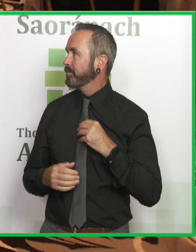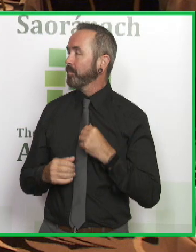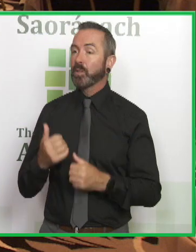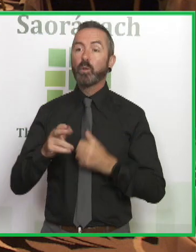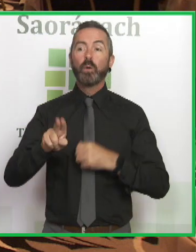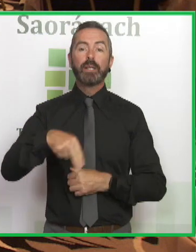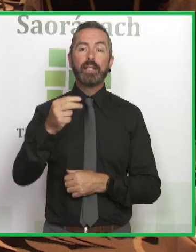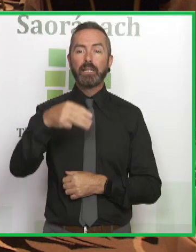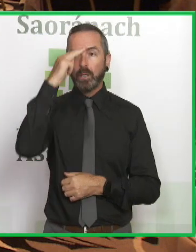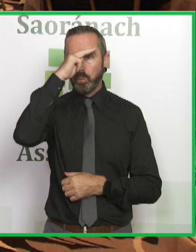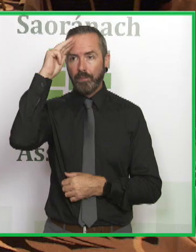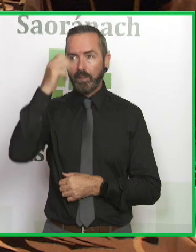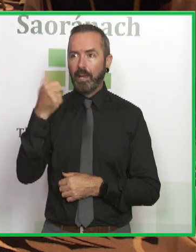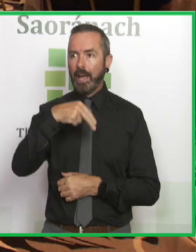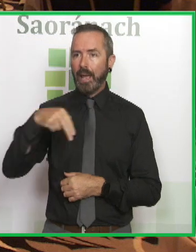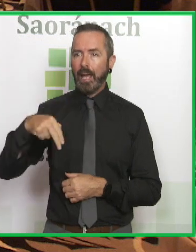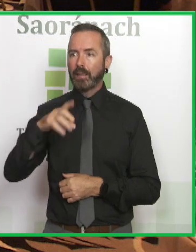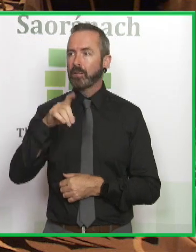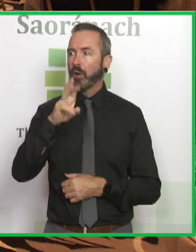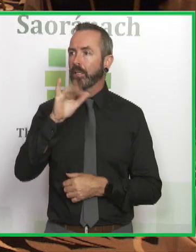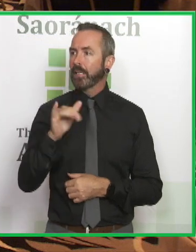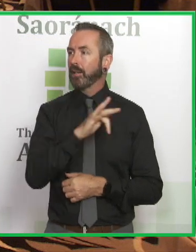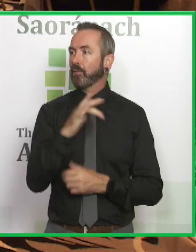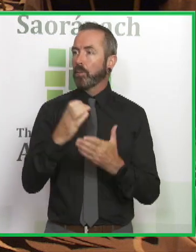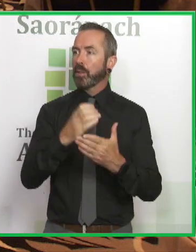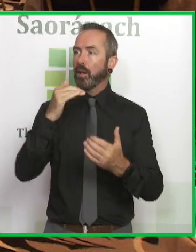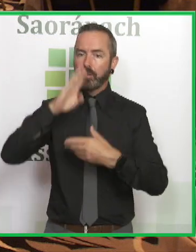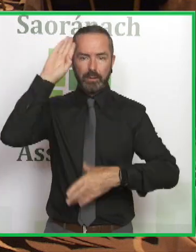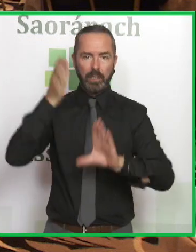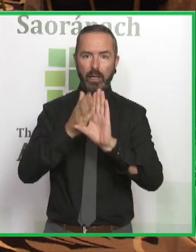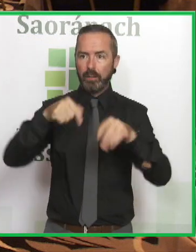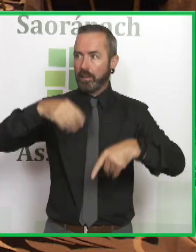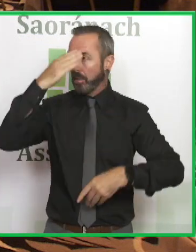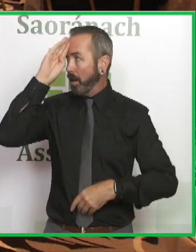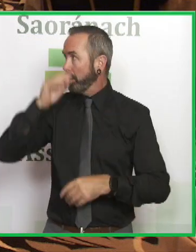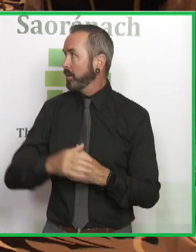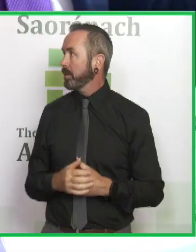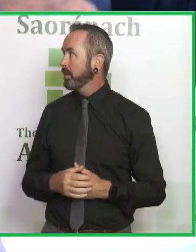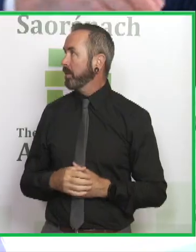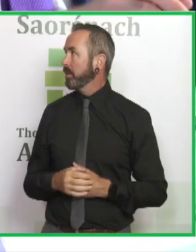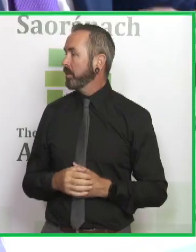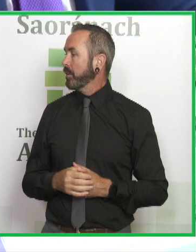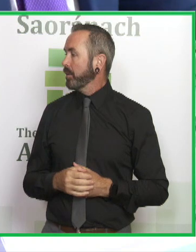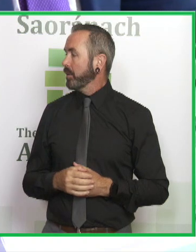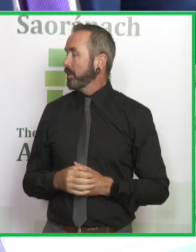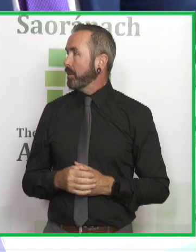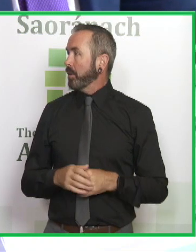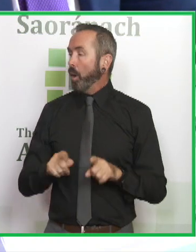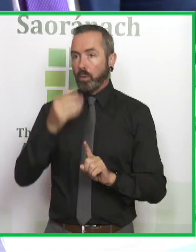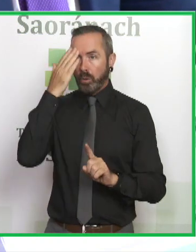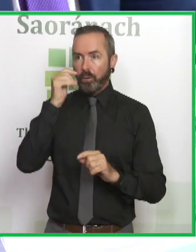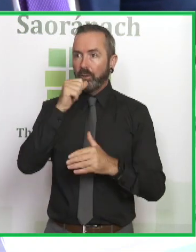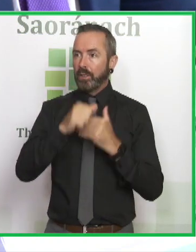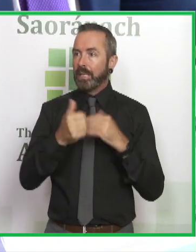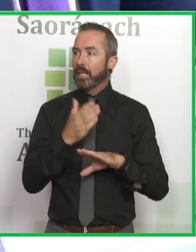So next, Professor Anne Doherty. Professor Anne Doherty is from the College of Psychiatrists in Ireland, but equally for our day job is working in the Matta